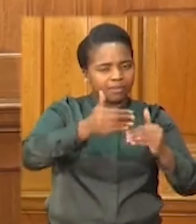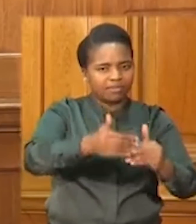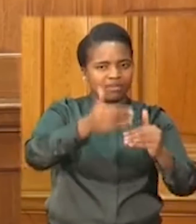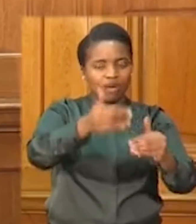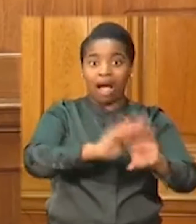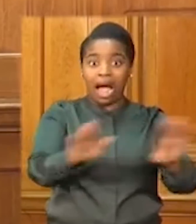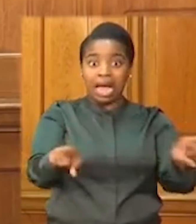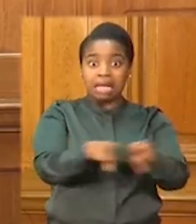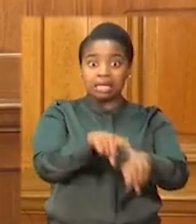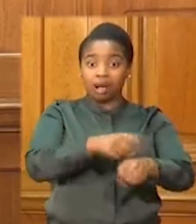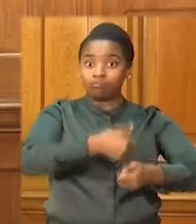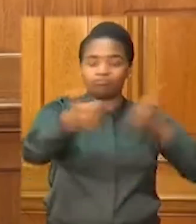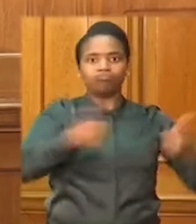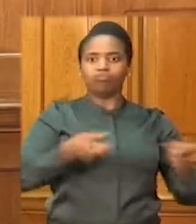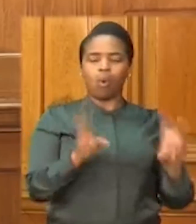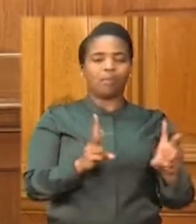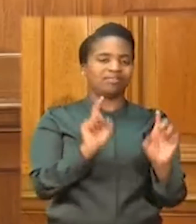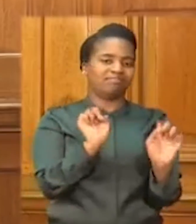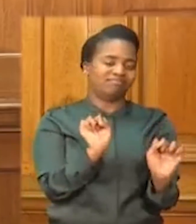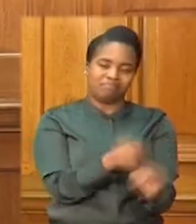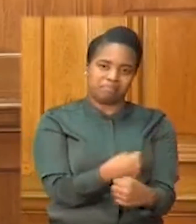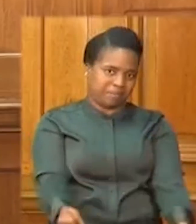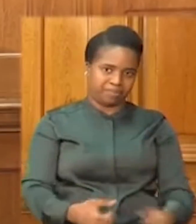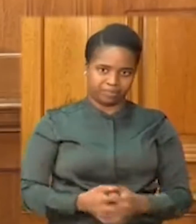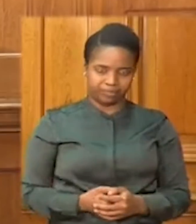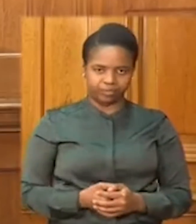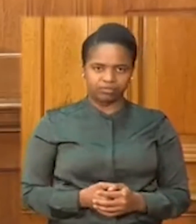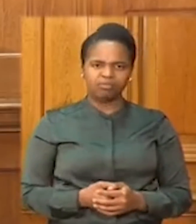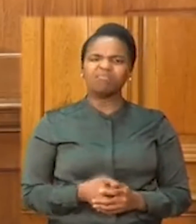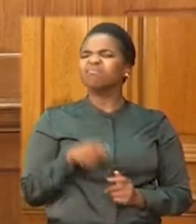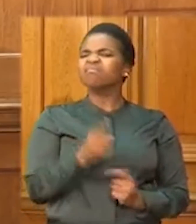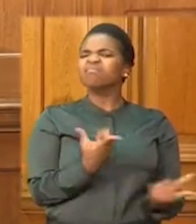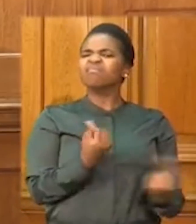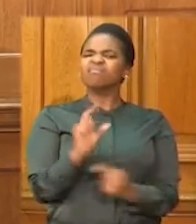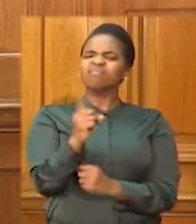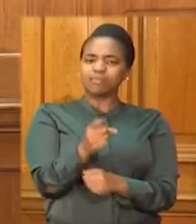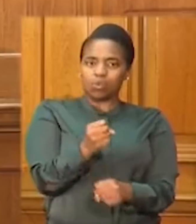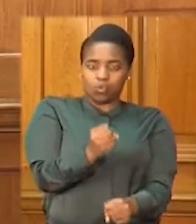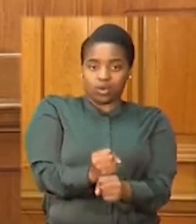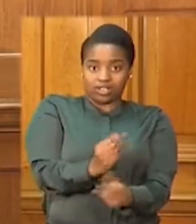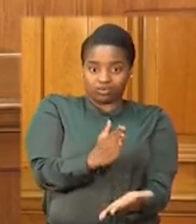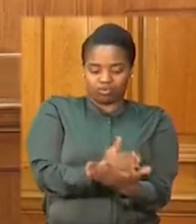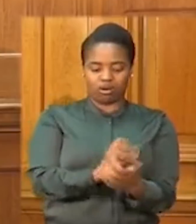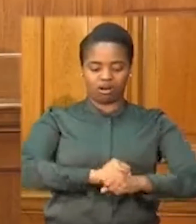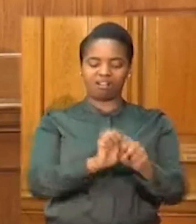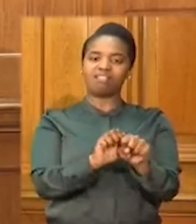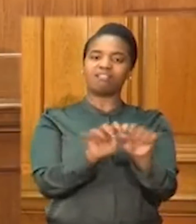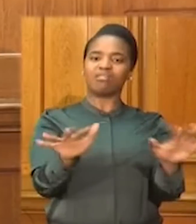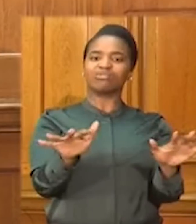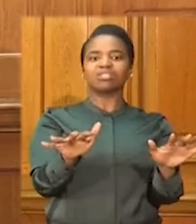As we do so, we remain firm in our resolve to contain the transmission of the virus.